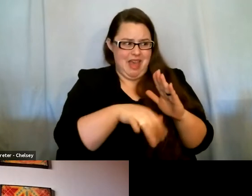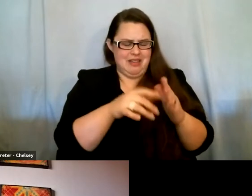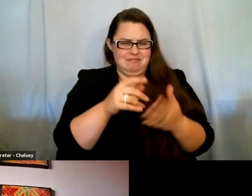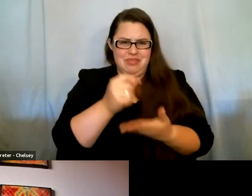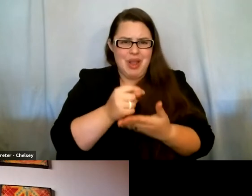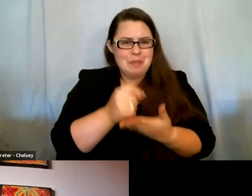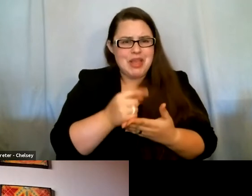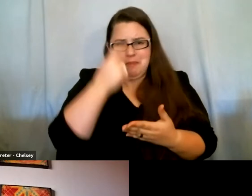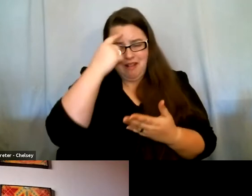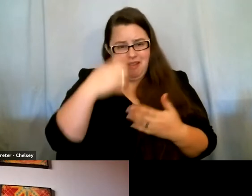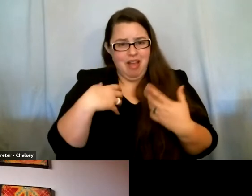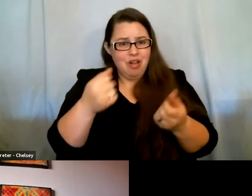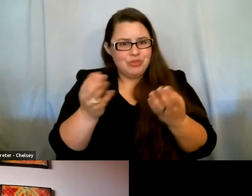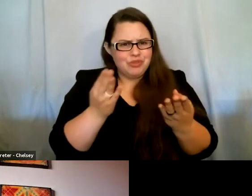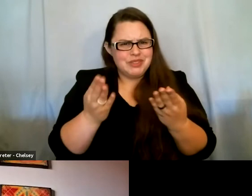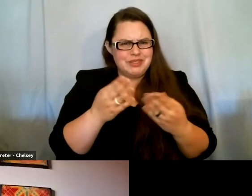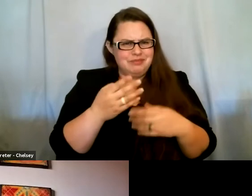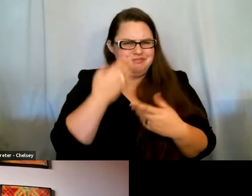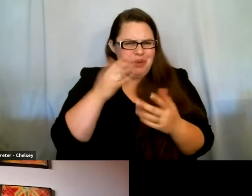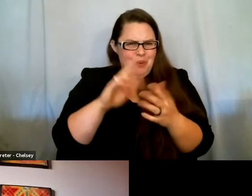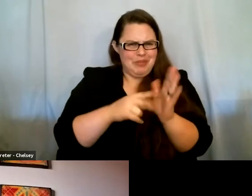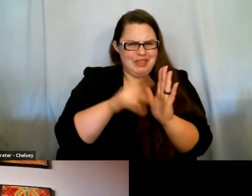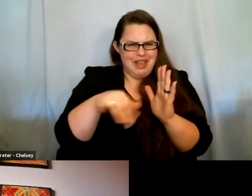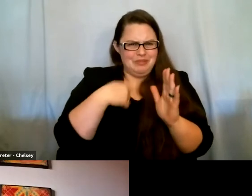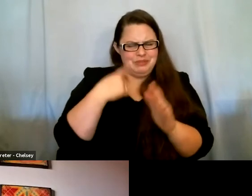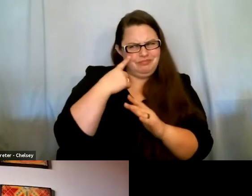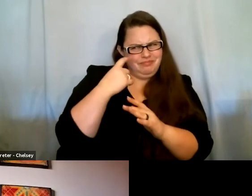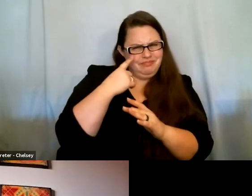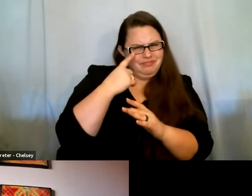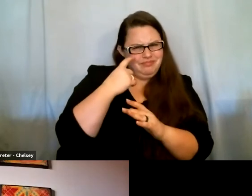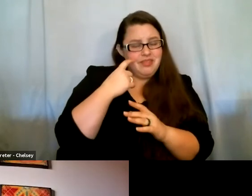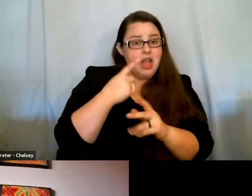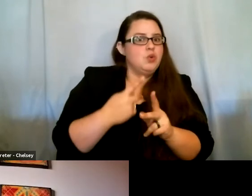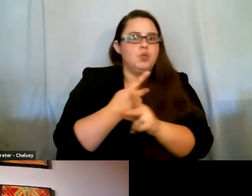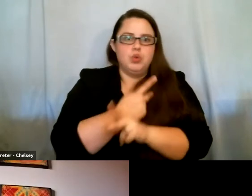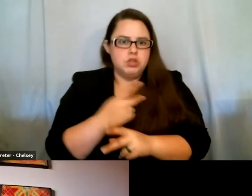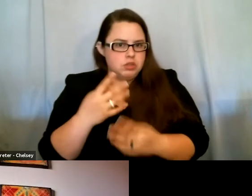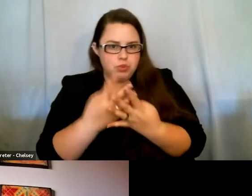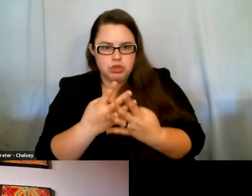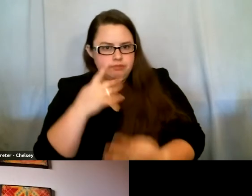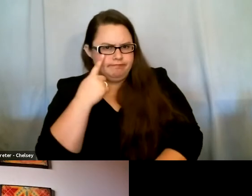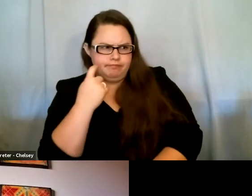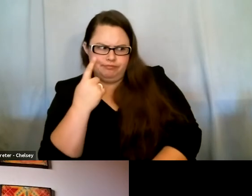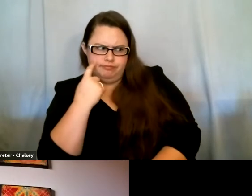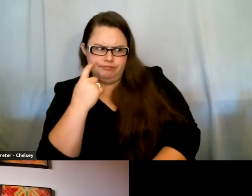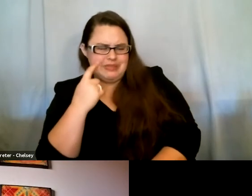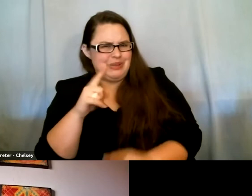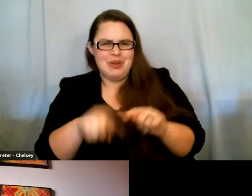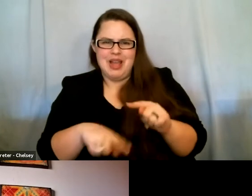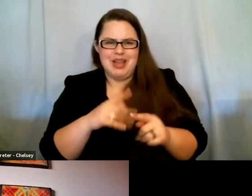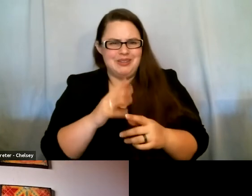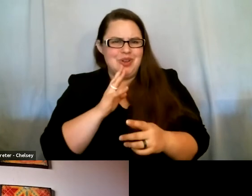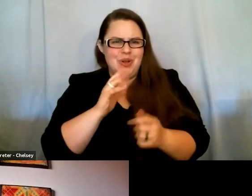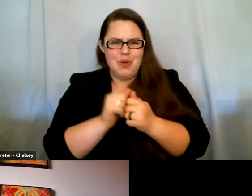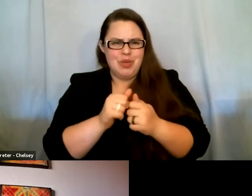and we looked at those things as with suspicion, right? And even much more so in prison, right? You couldn't talk to a mental health service